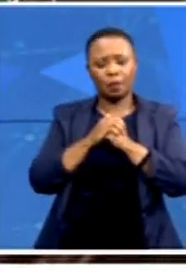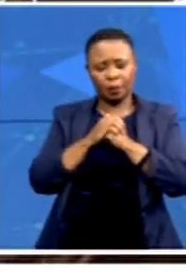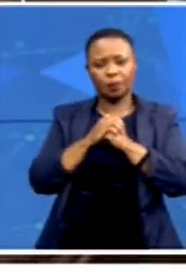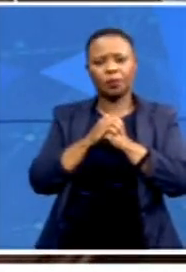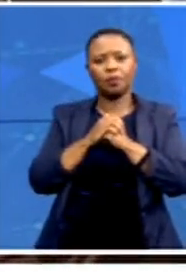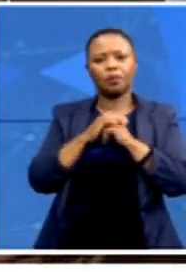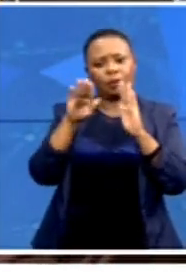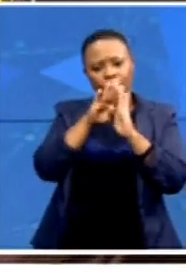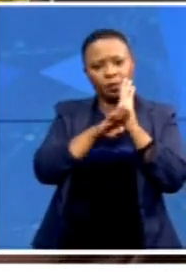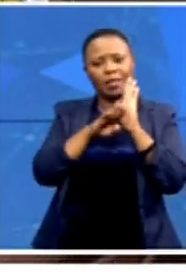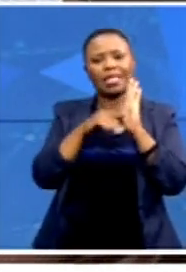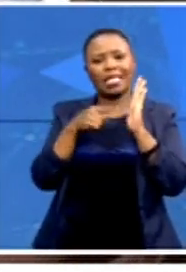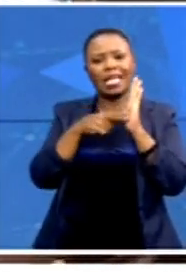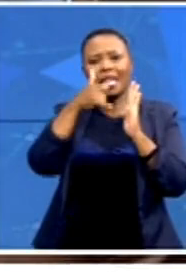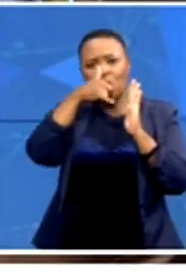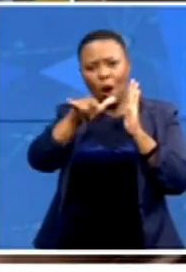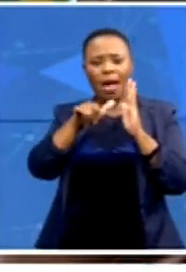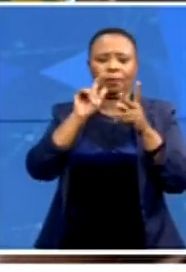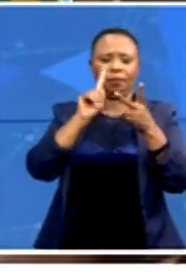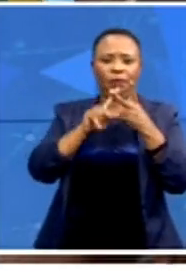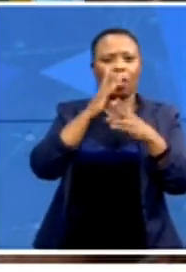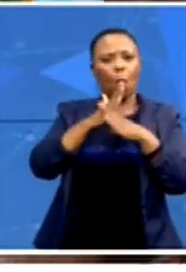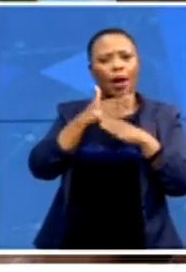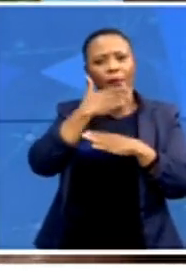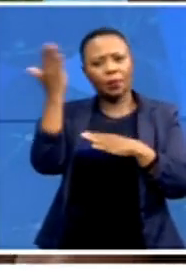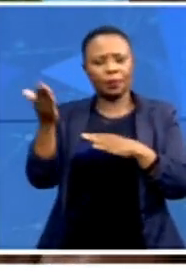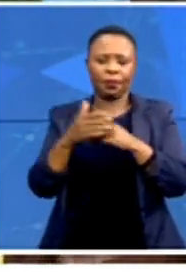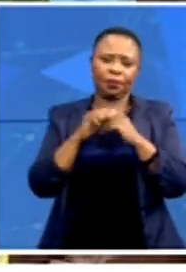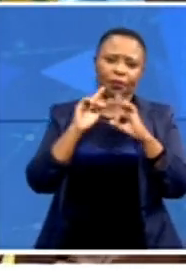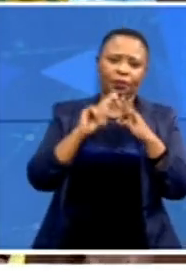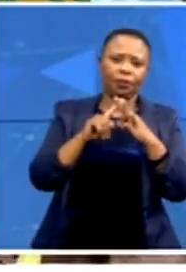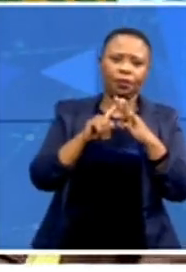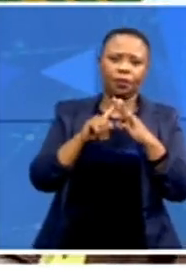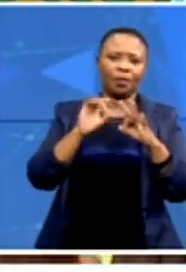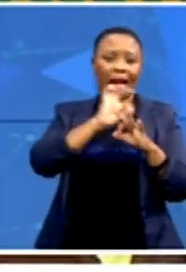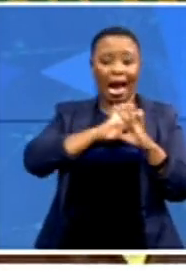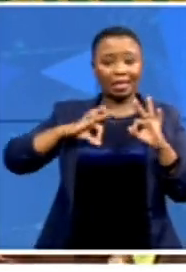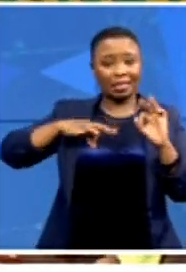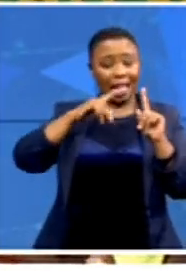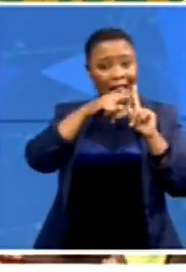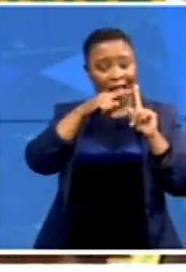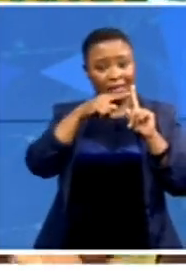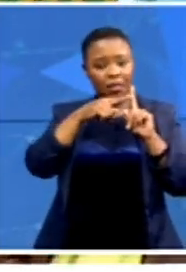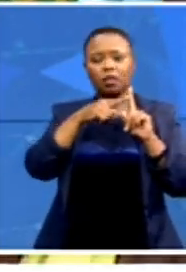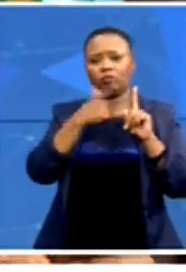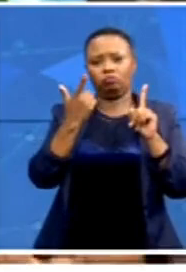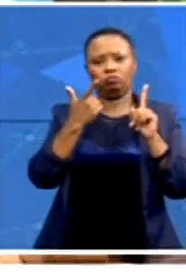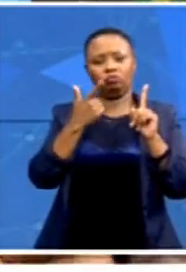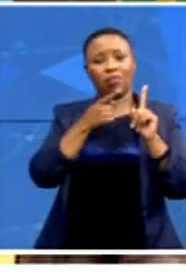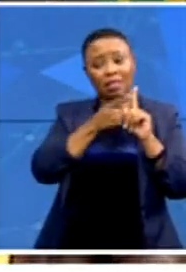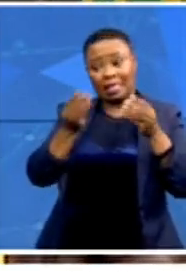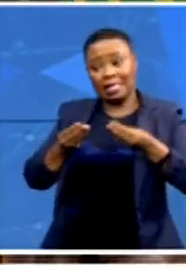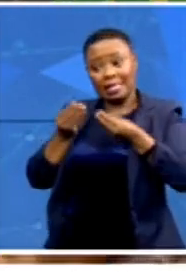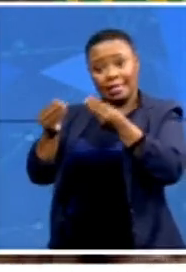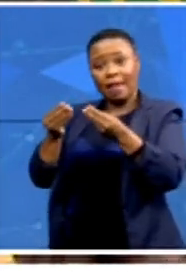unemployment and the councillors who are not serving the real interest of the people that they are leading in their